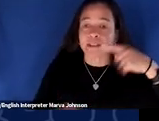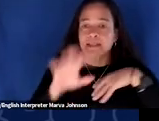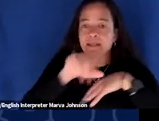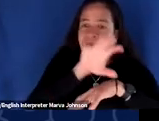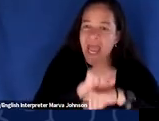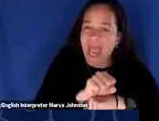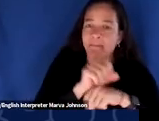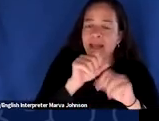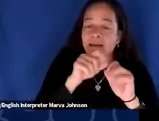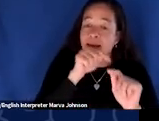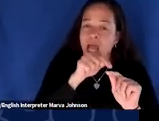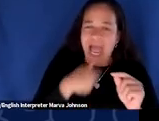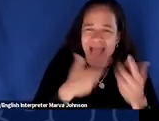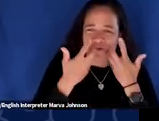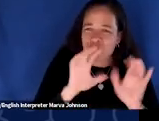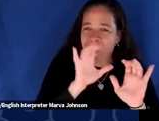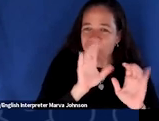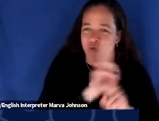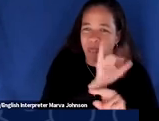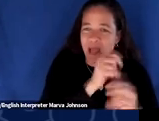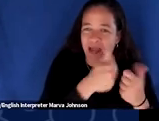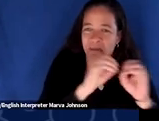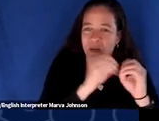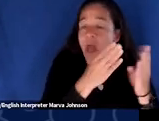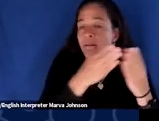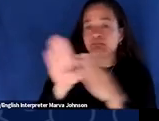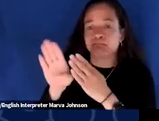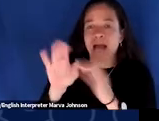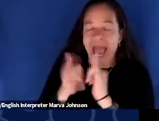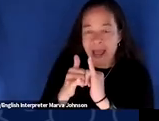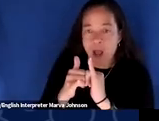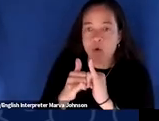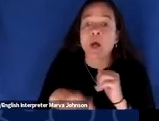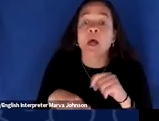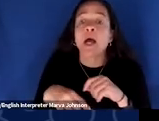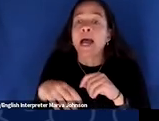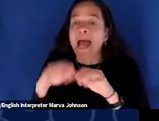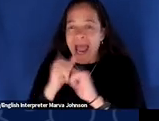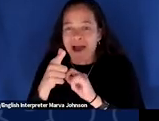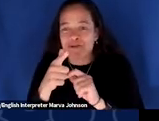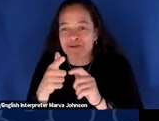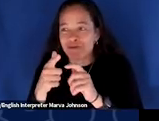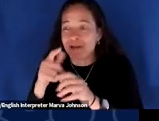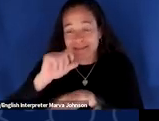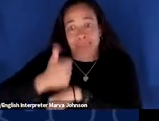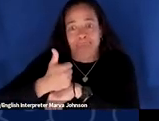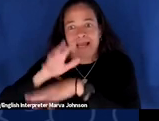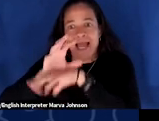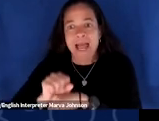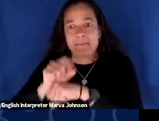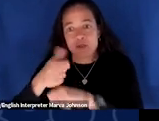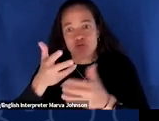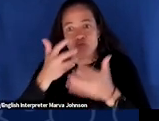don't want and how to think about habits that you do want and that are more suited to the climate era in which we're now communicating